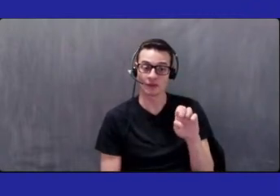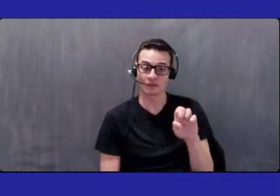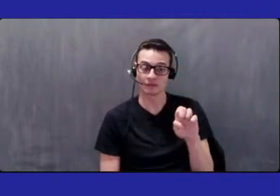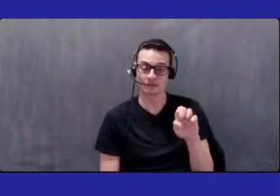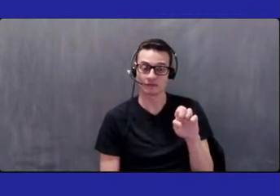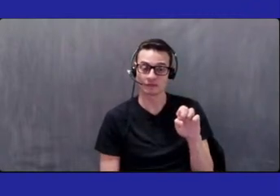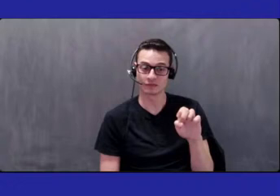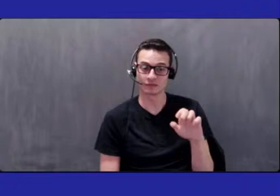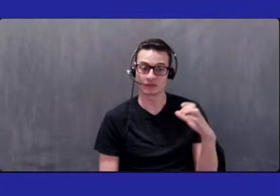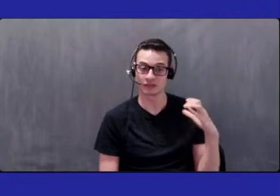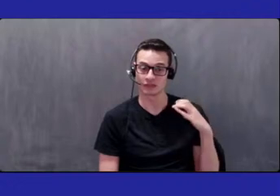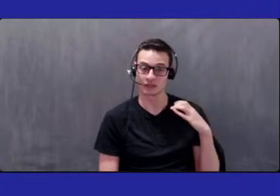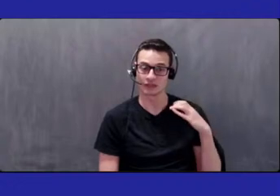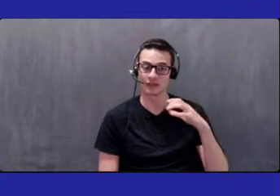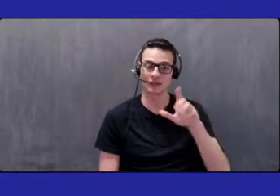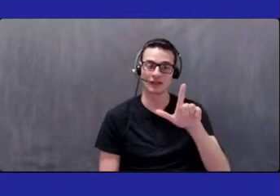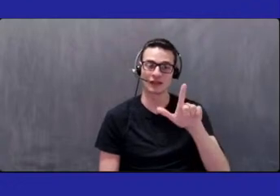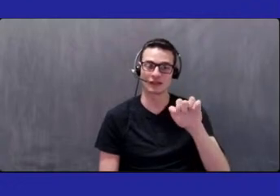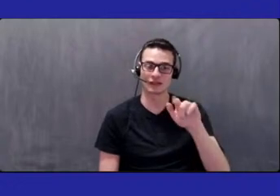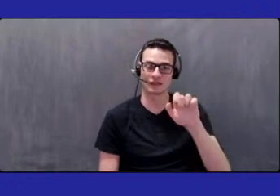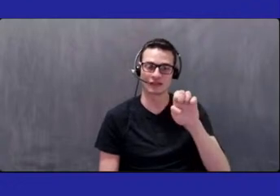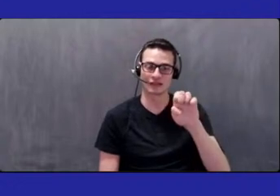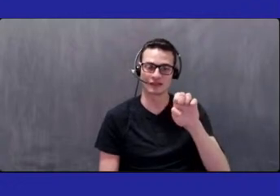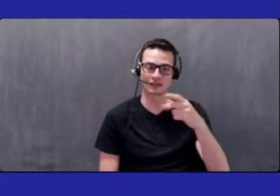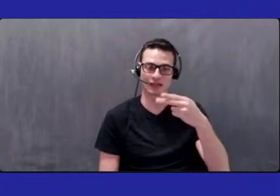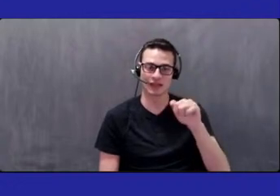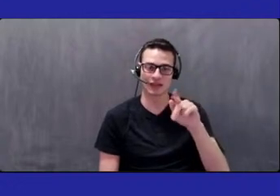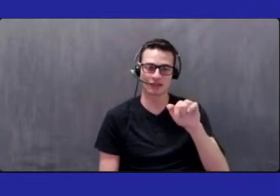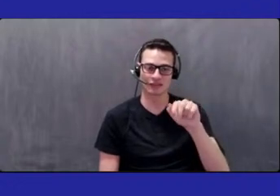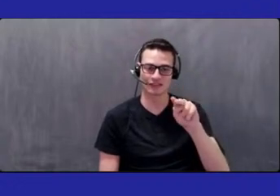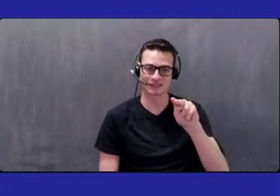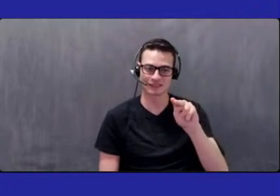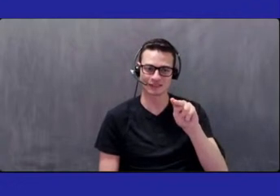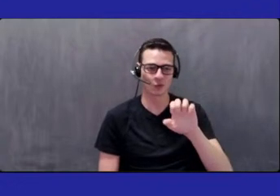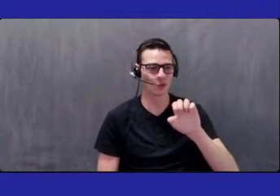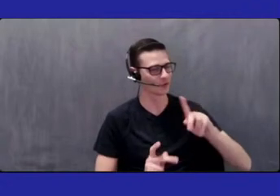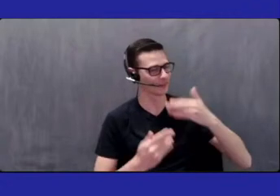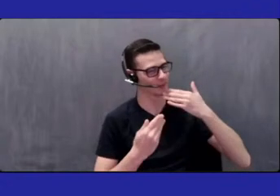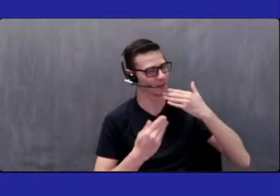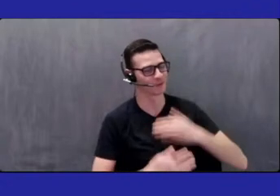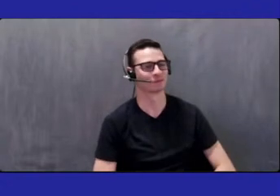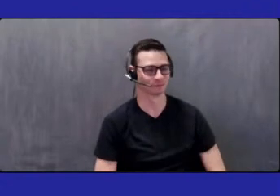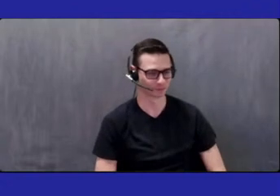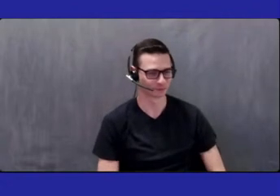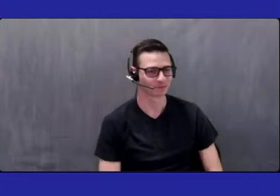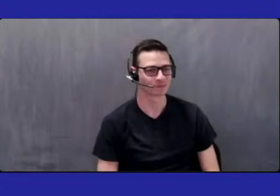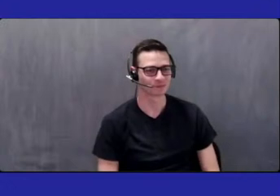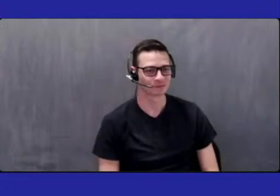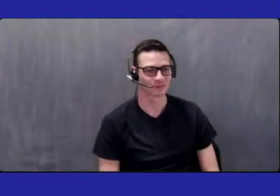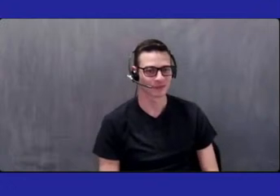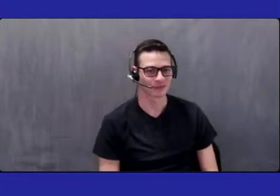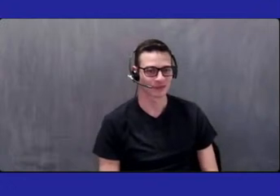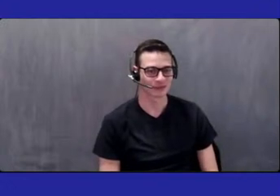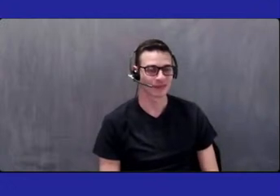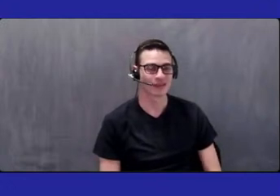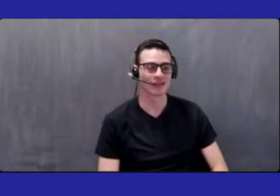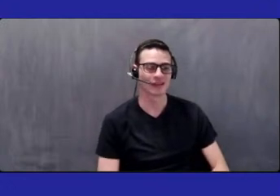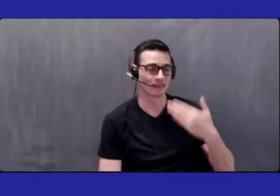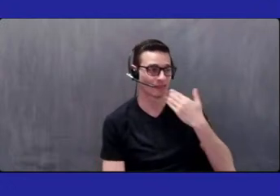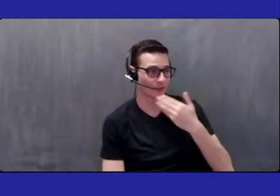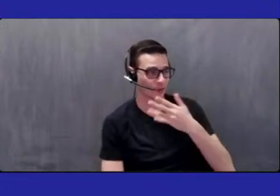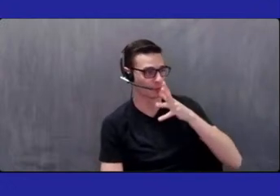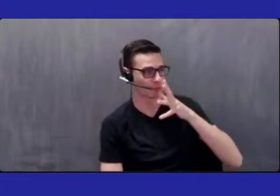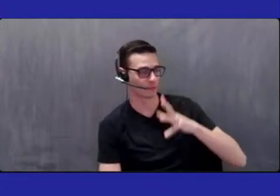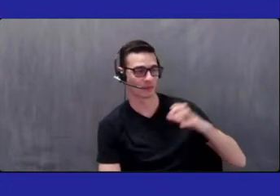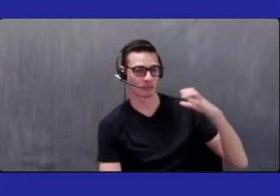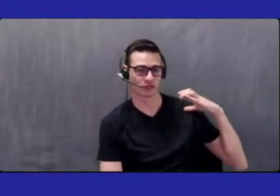Leslie Harrison. Okay. So thank you so much. So thank you, Madam Chair, excuse me,